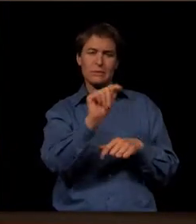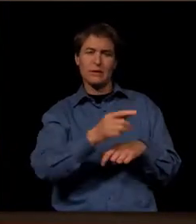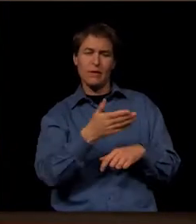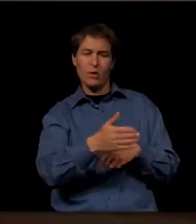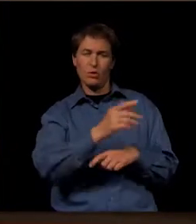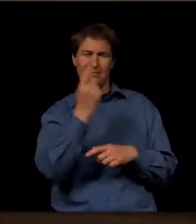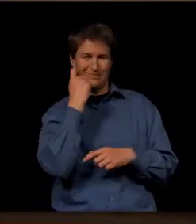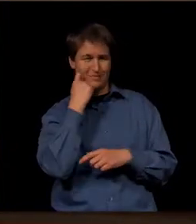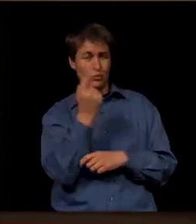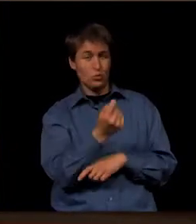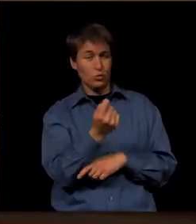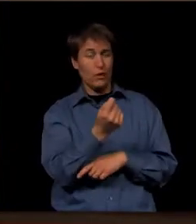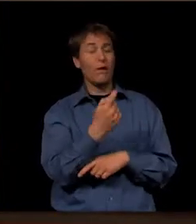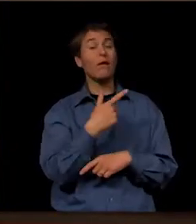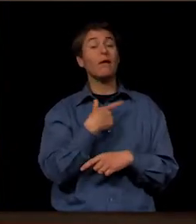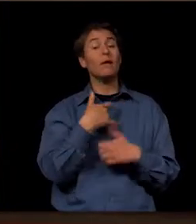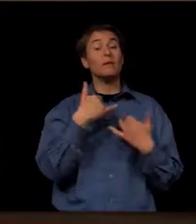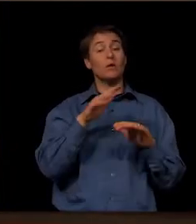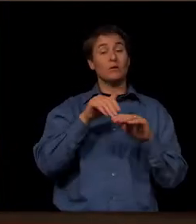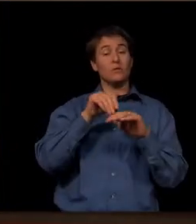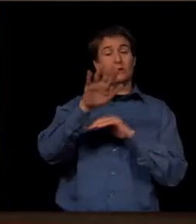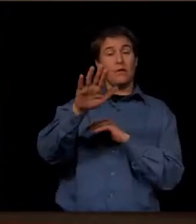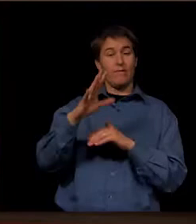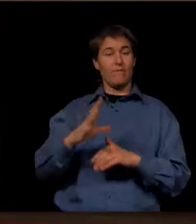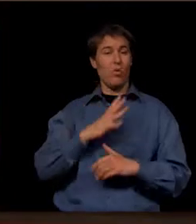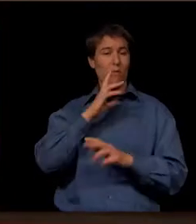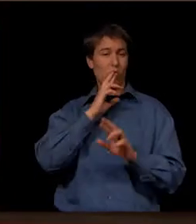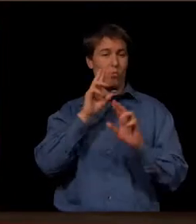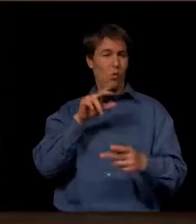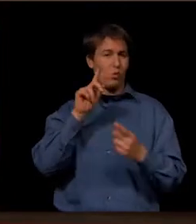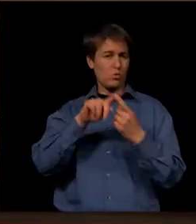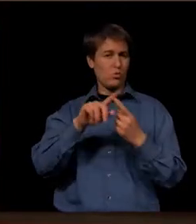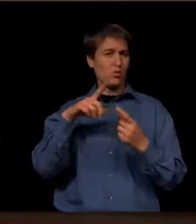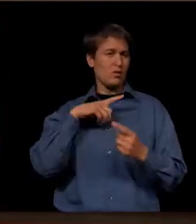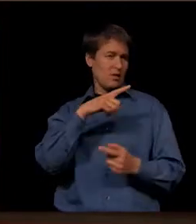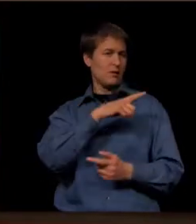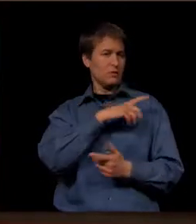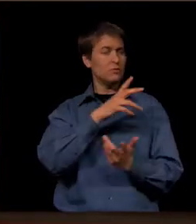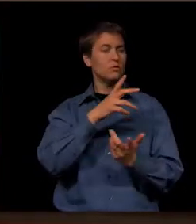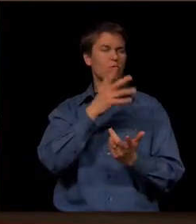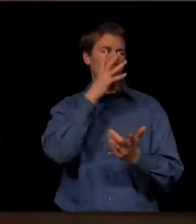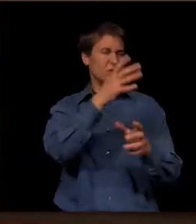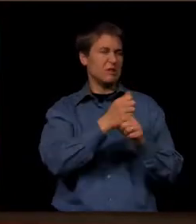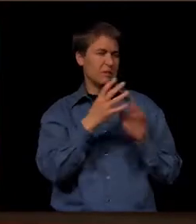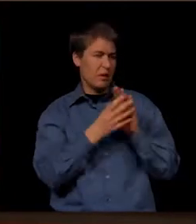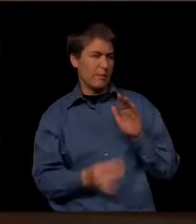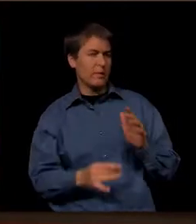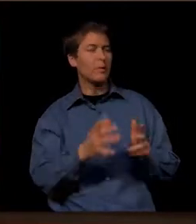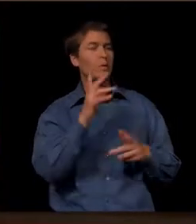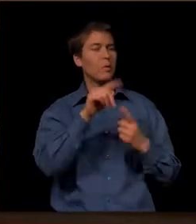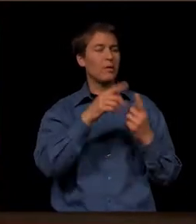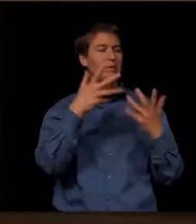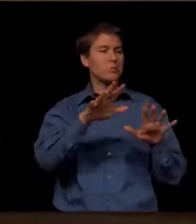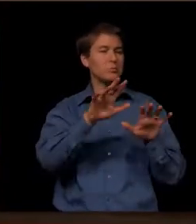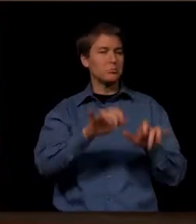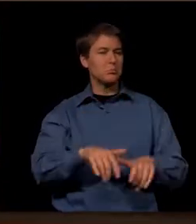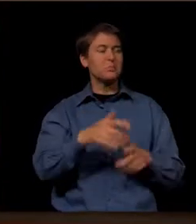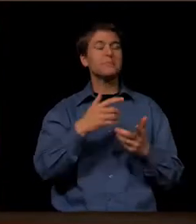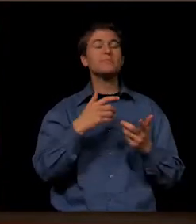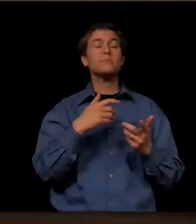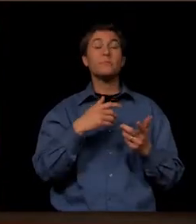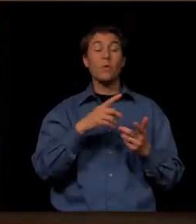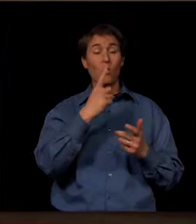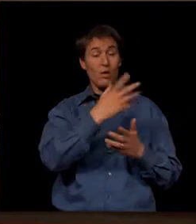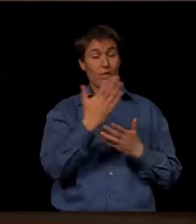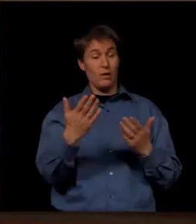submit to the legislature a formal report, so we'll get a copy of that when it comes out. One of the things that they talked about Tuesday and confirmed is that